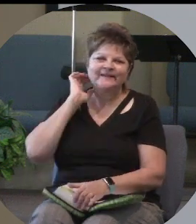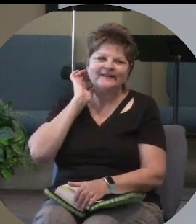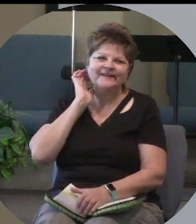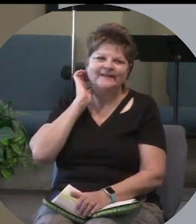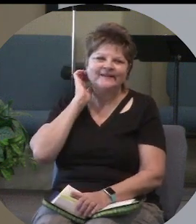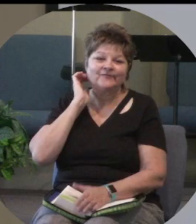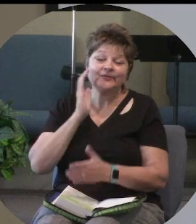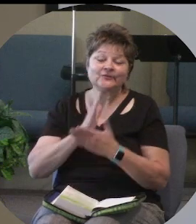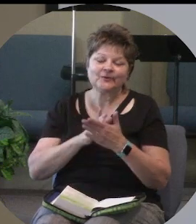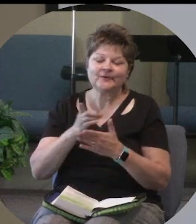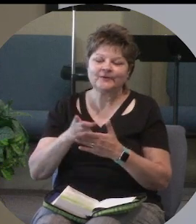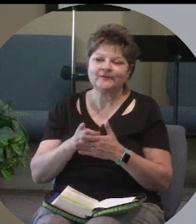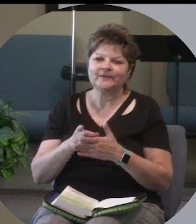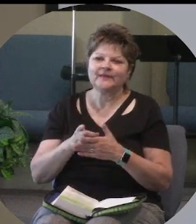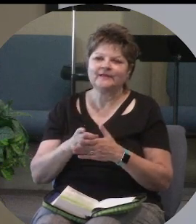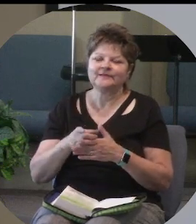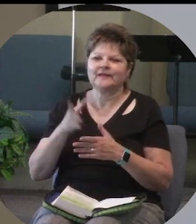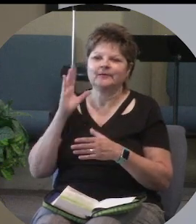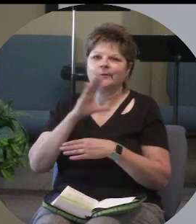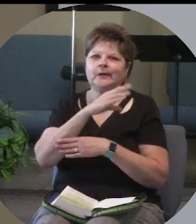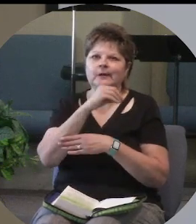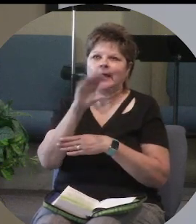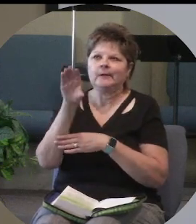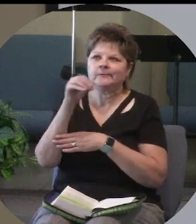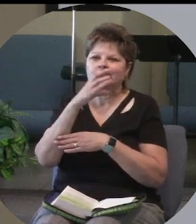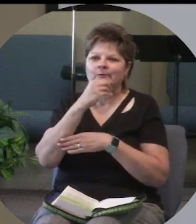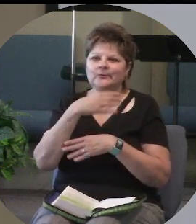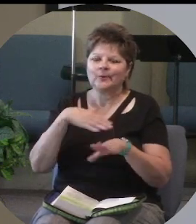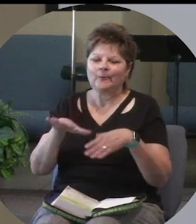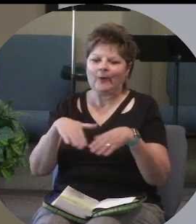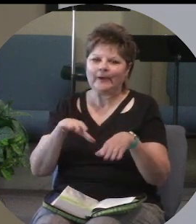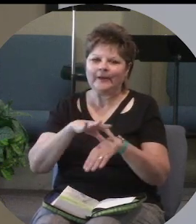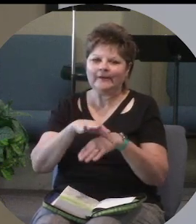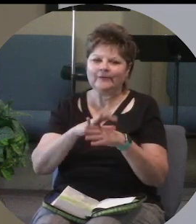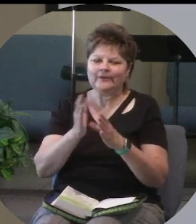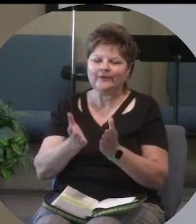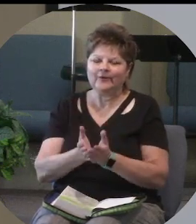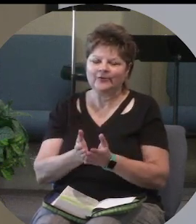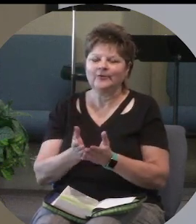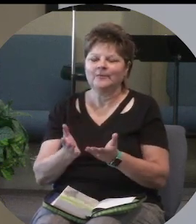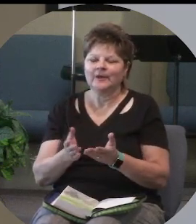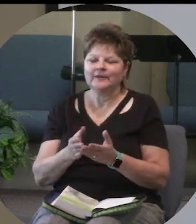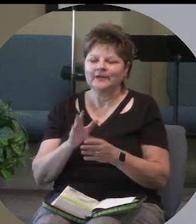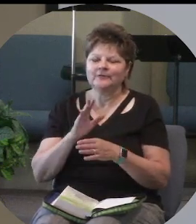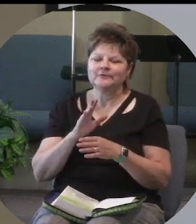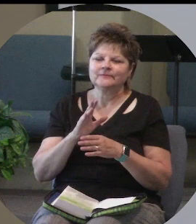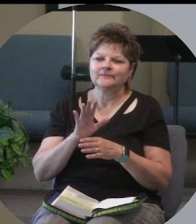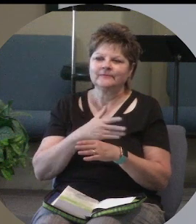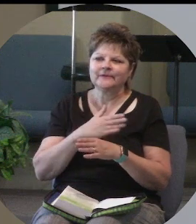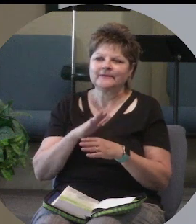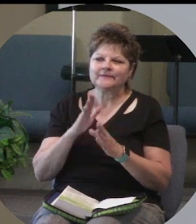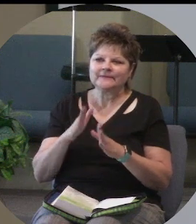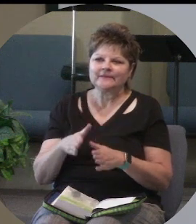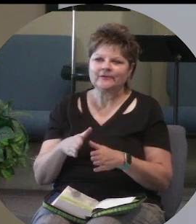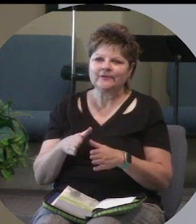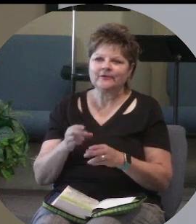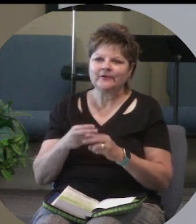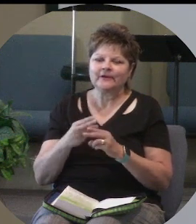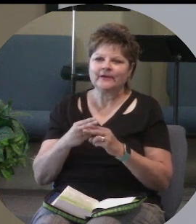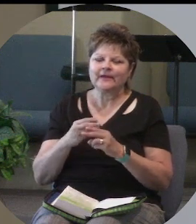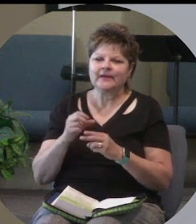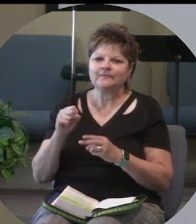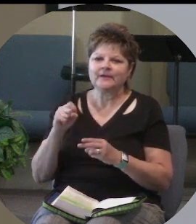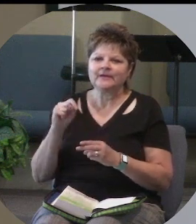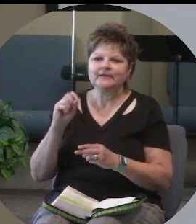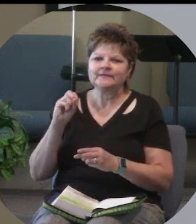for some of you that's back when dinosaurs were roaming the earth but there was a singer named Steve